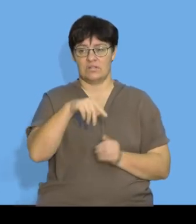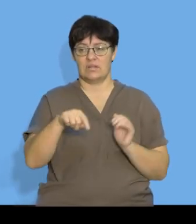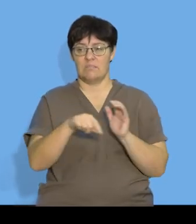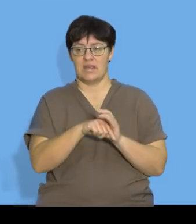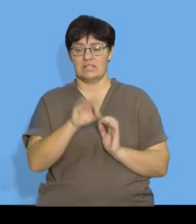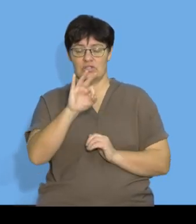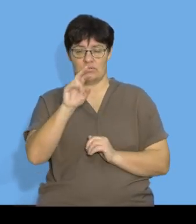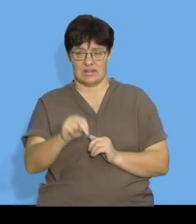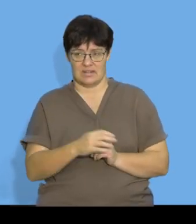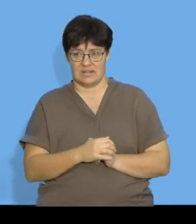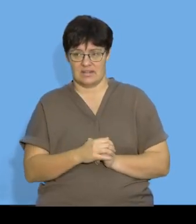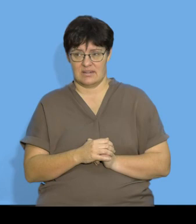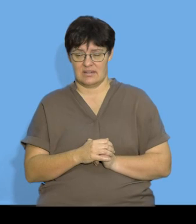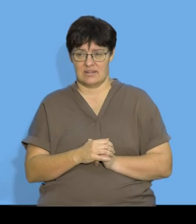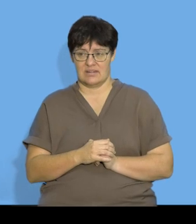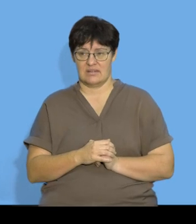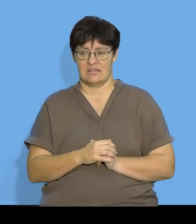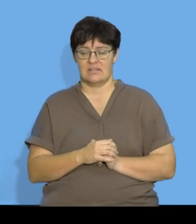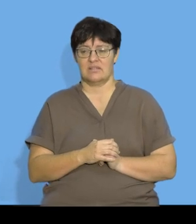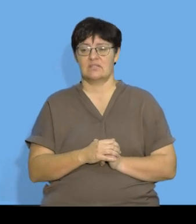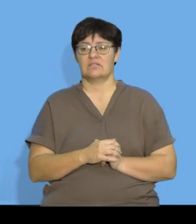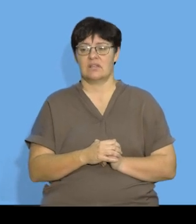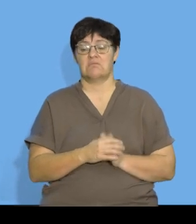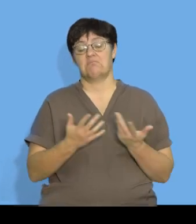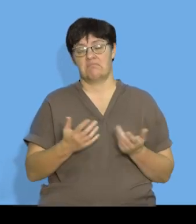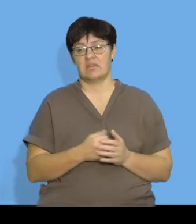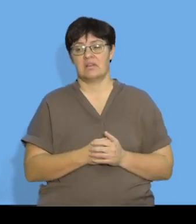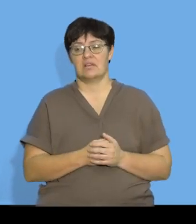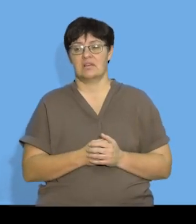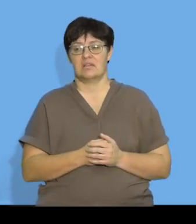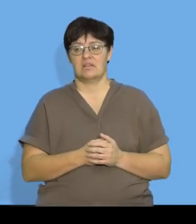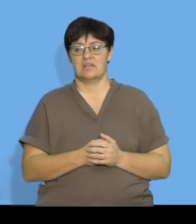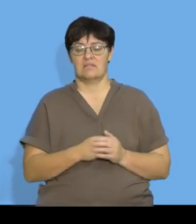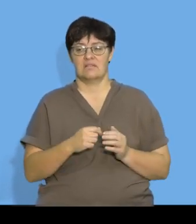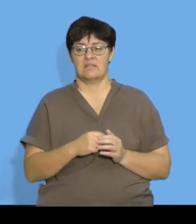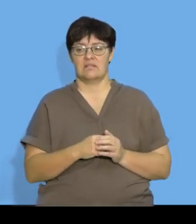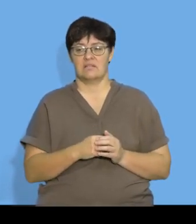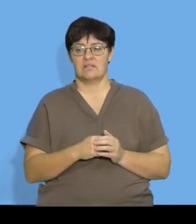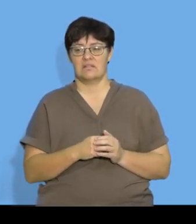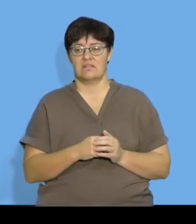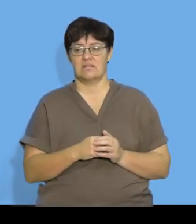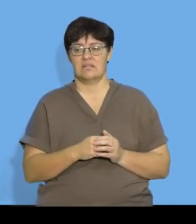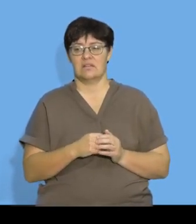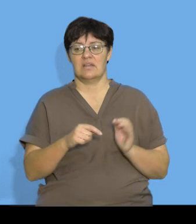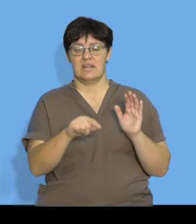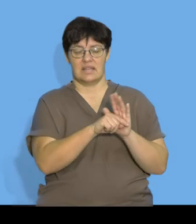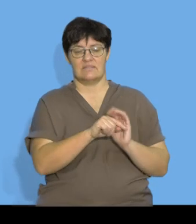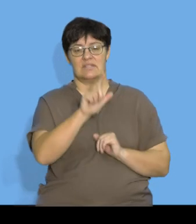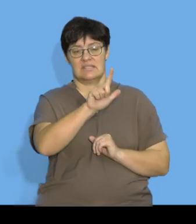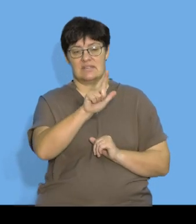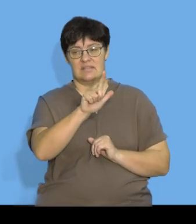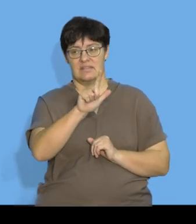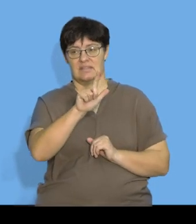and I'm going to isolate and solve for n so I'm going to say that it's going to be negative oops sorry everybody negative